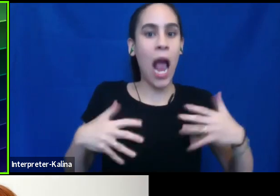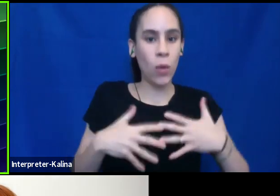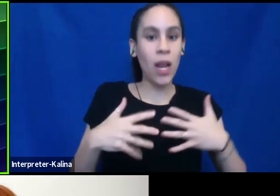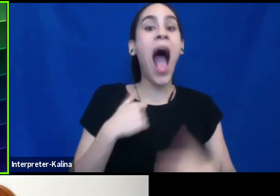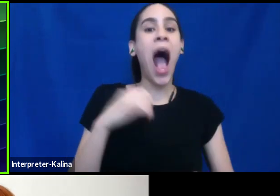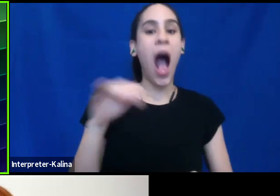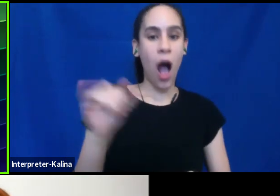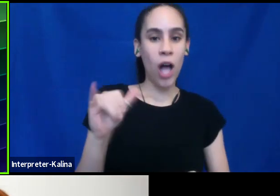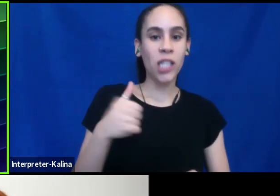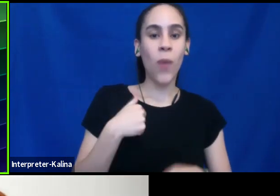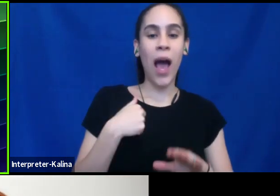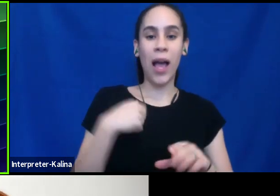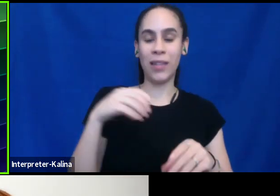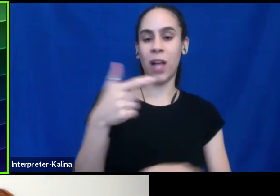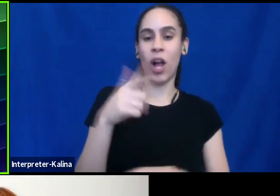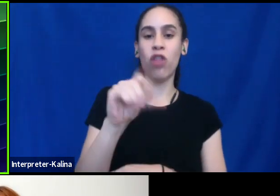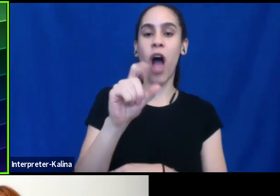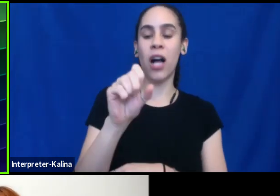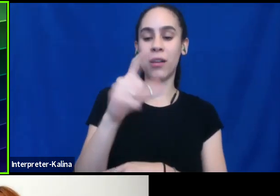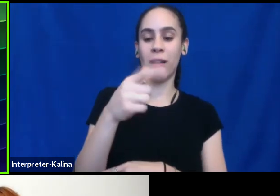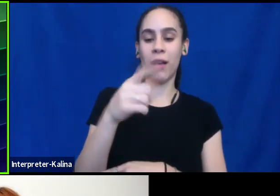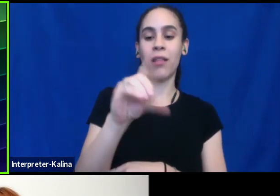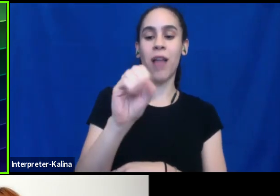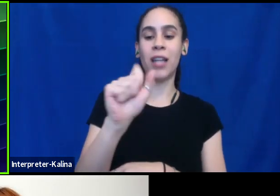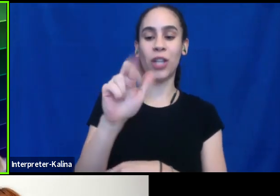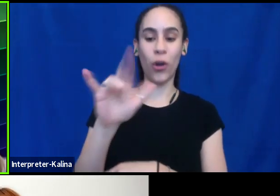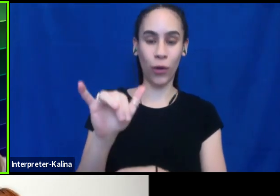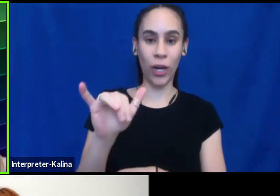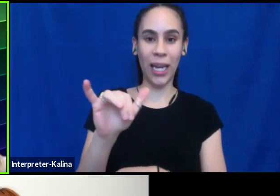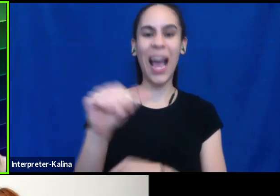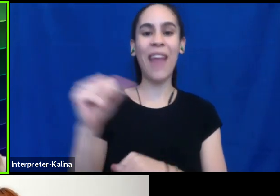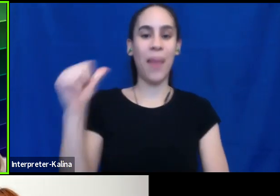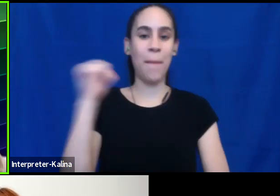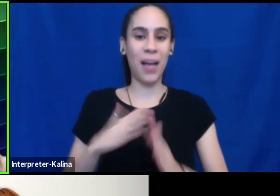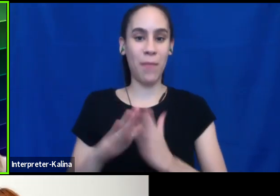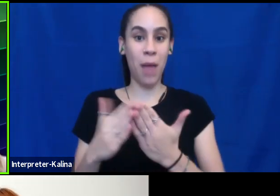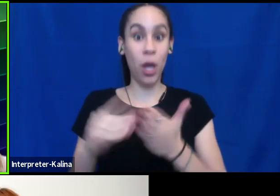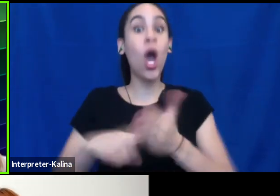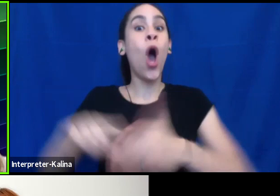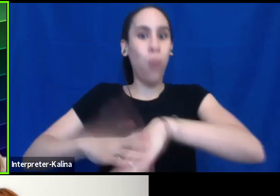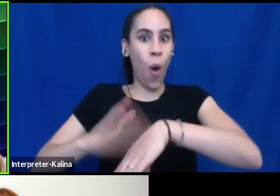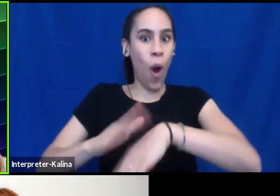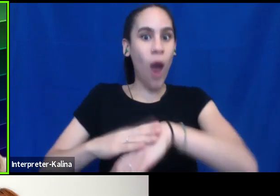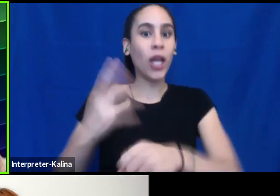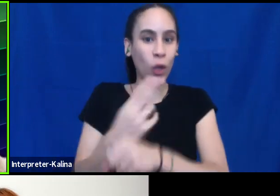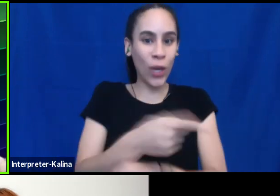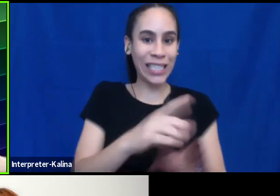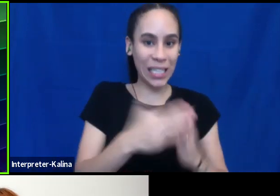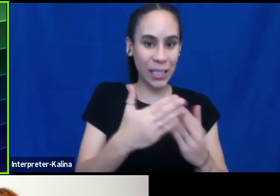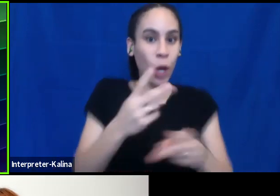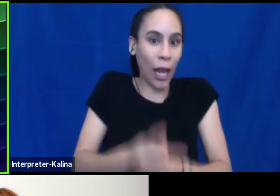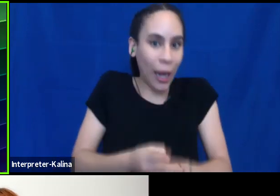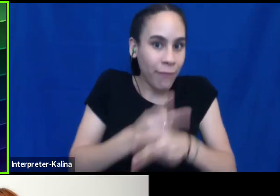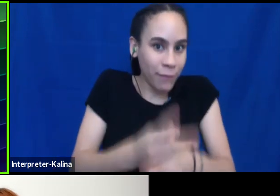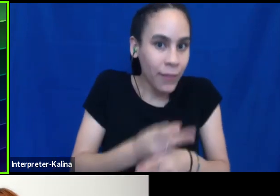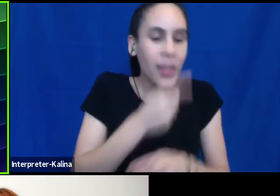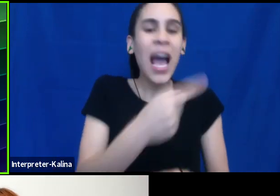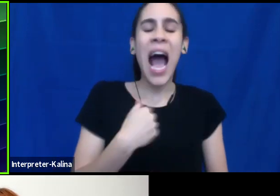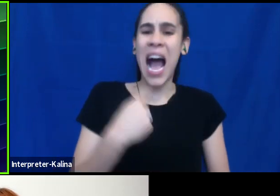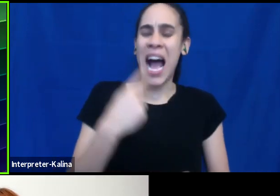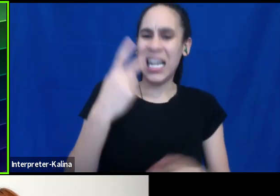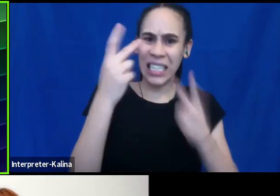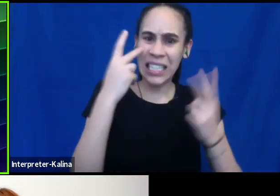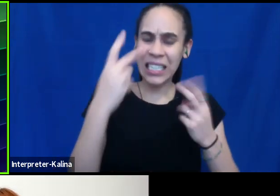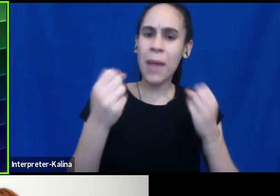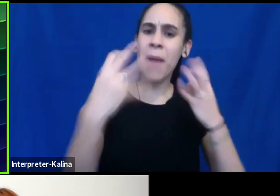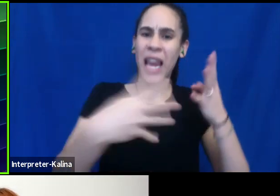of my, in the, in the glossary at the back of my book, a warning, use this with caution. Um, and I'm serious about that. think people see these lists and lists and lists of, of